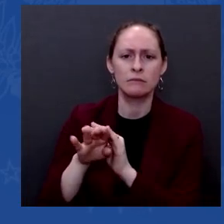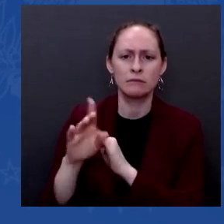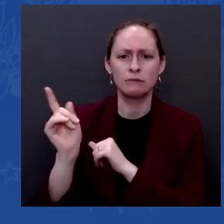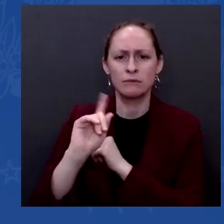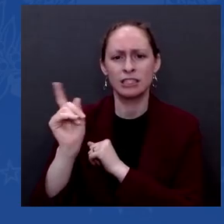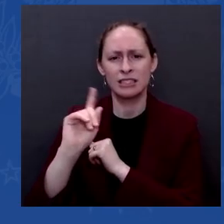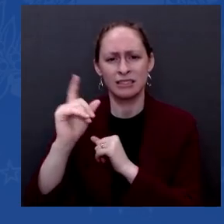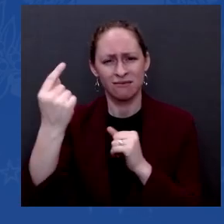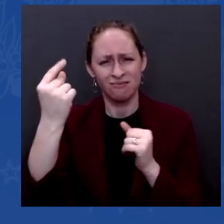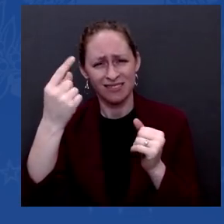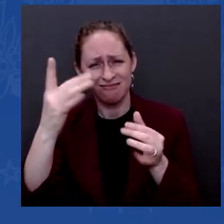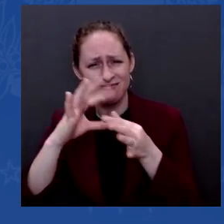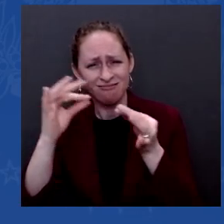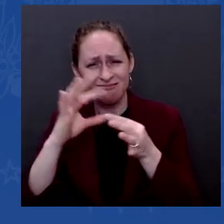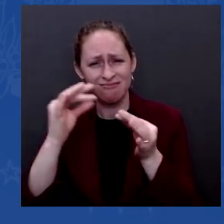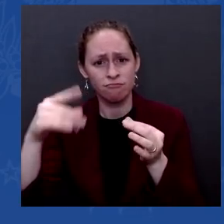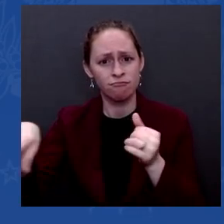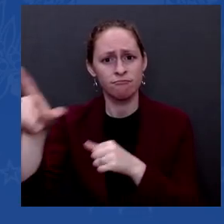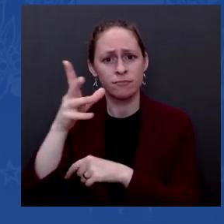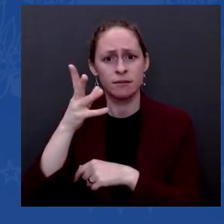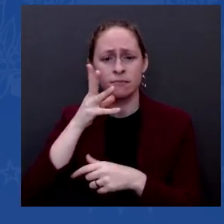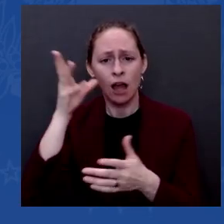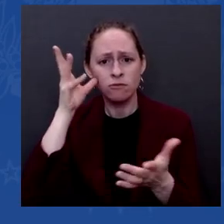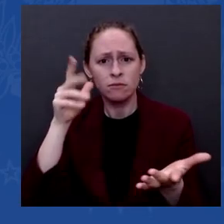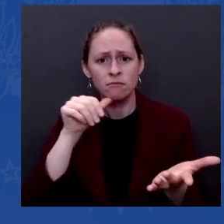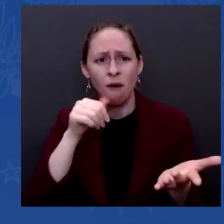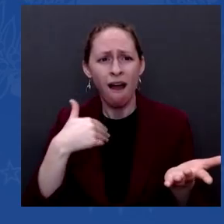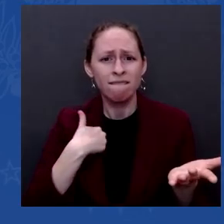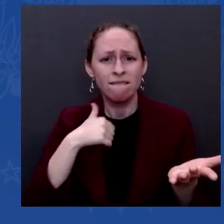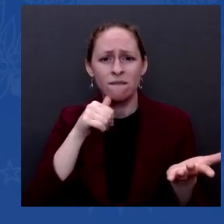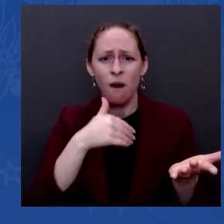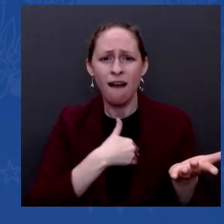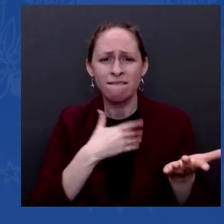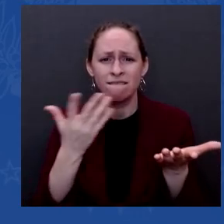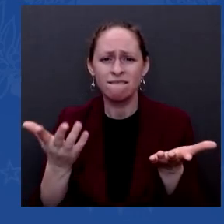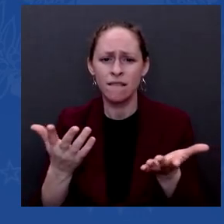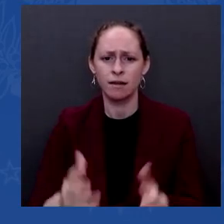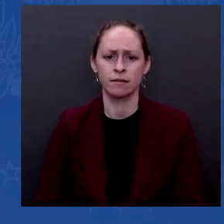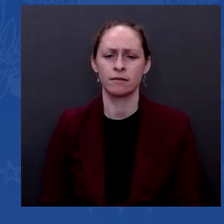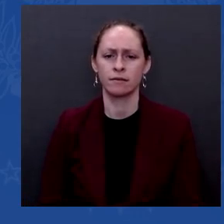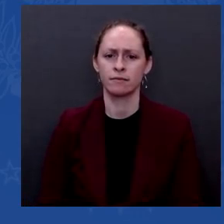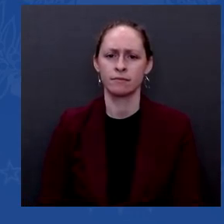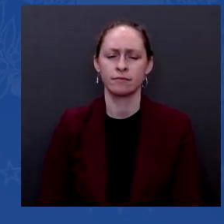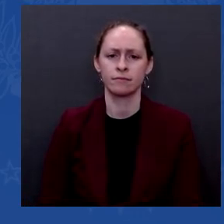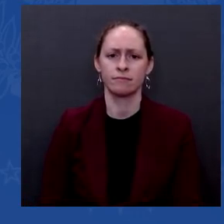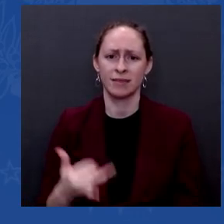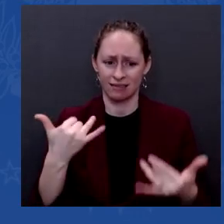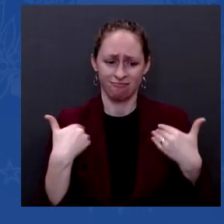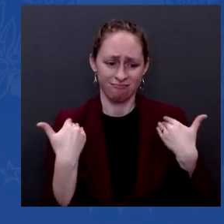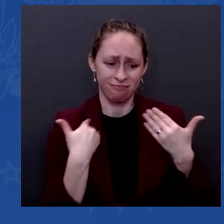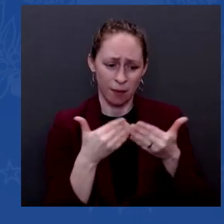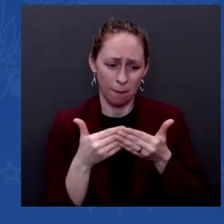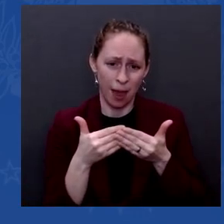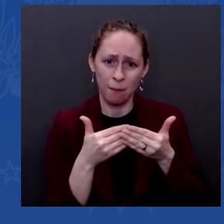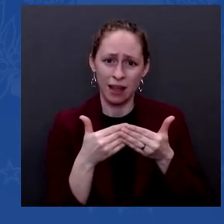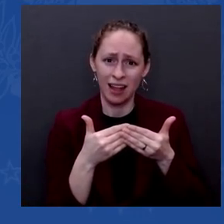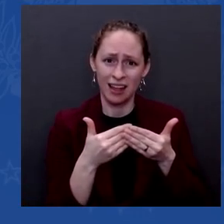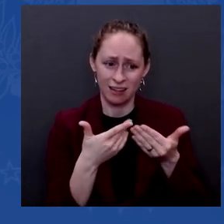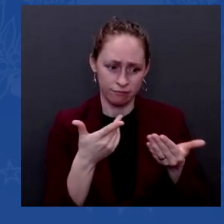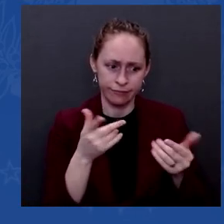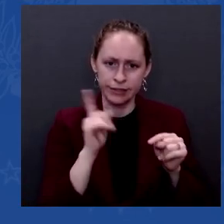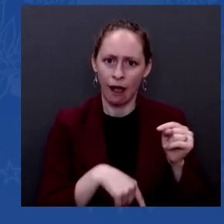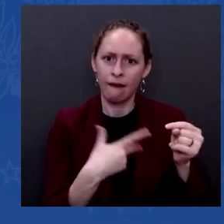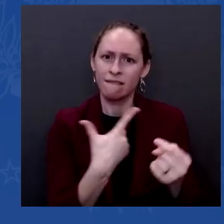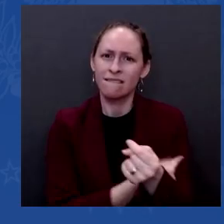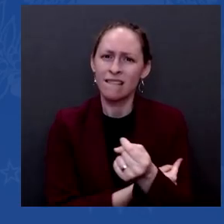The Because the science hasn't reached the point where they convinced that, in fact, it is safe. So that's what they're doing now. You could have asked me that. I